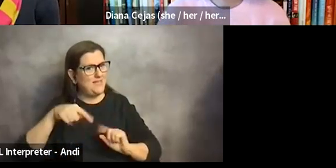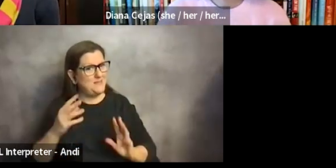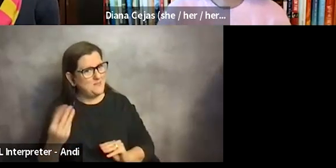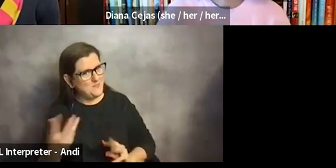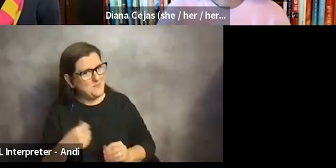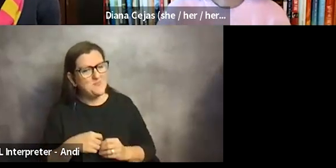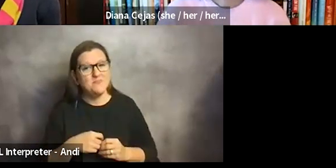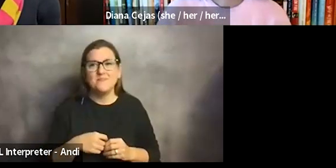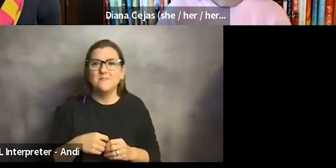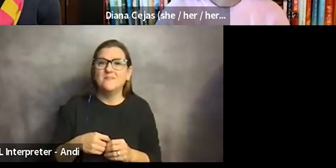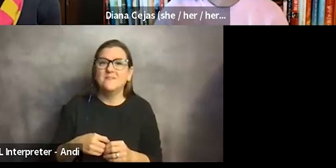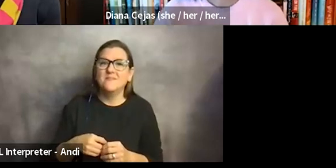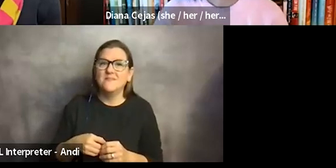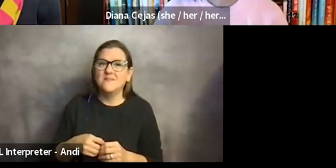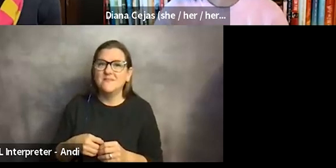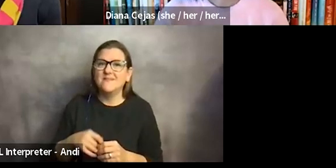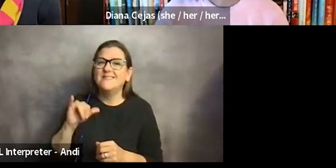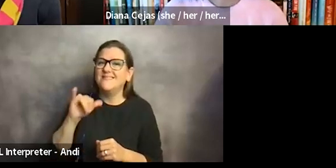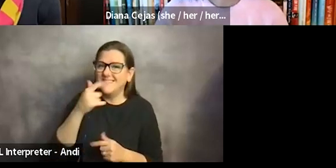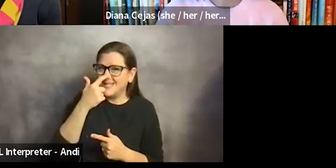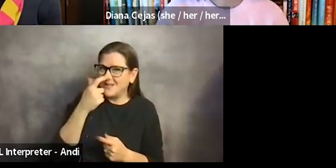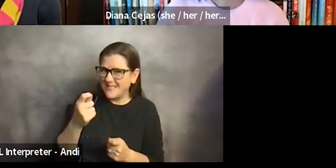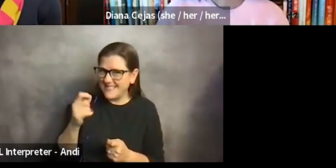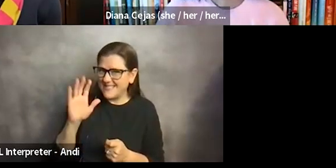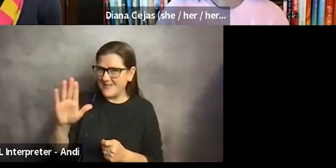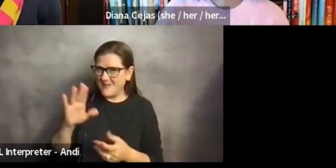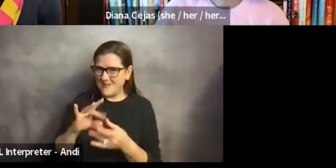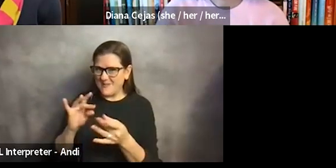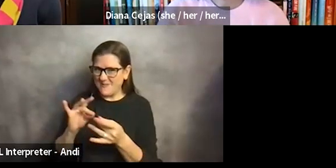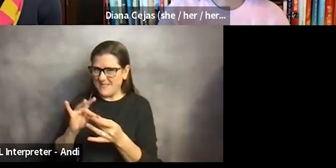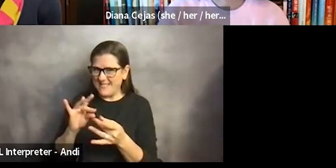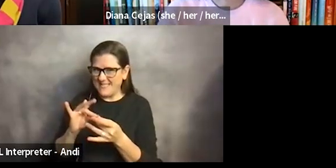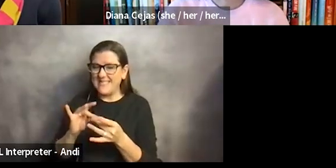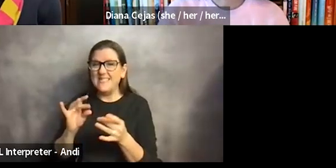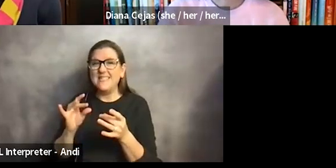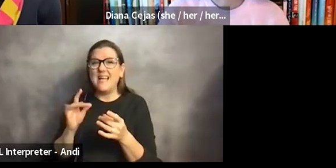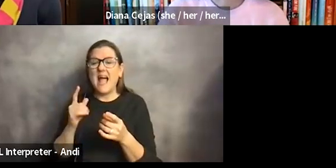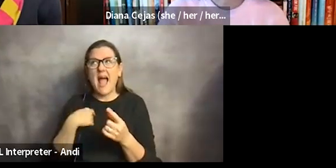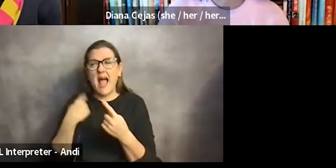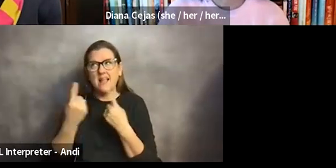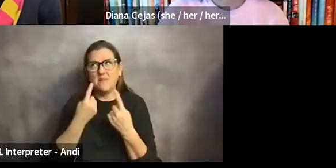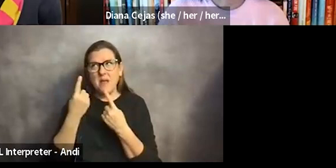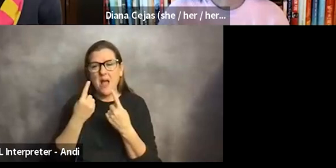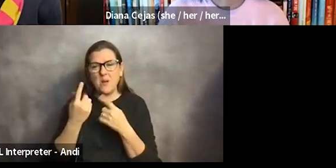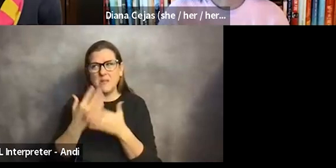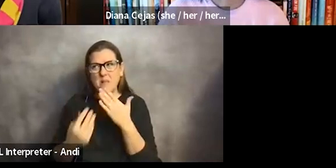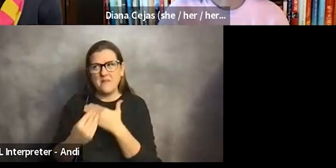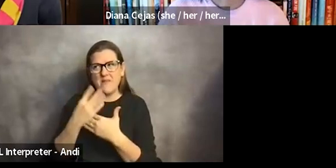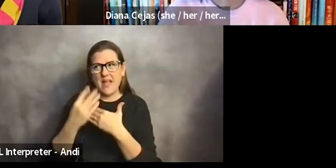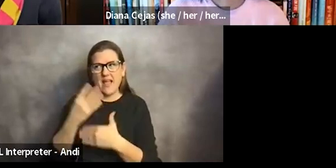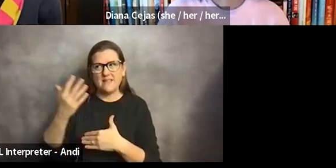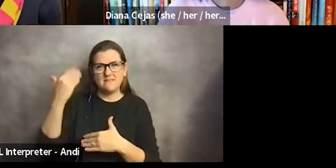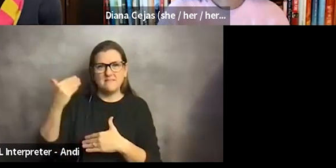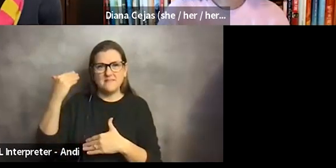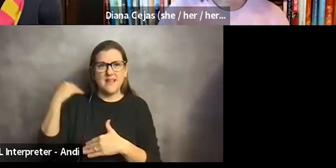It's interesting that you, that you say that, Sylvia. I think it's funny when I think back about some of the advice that I got as a medical